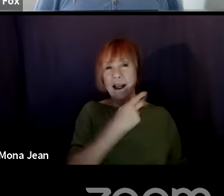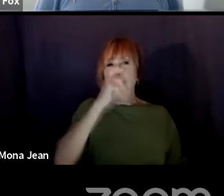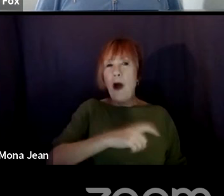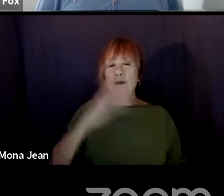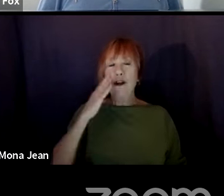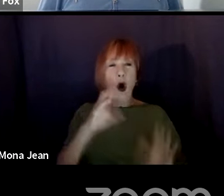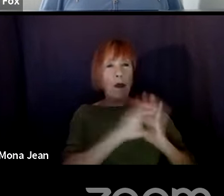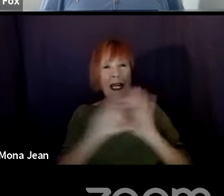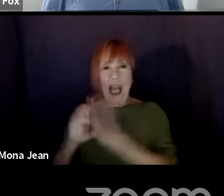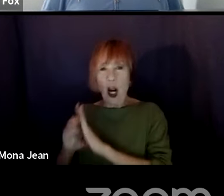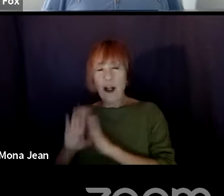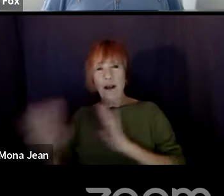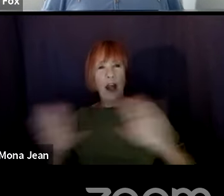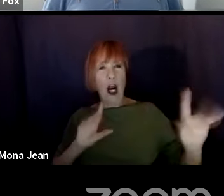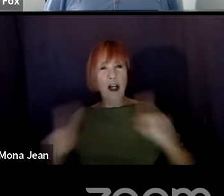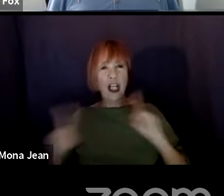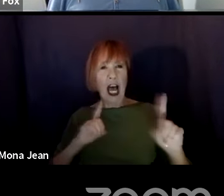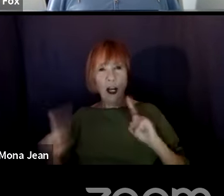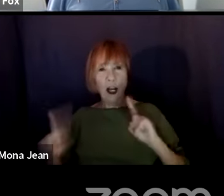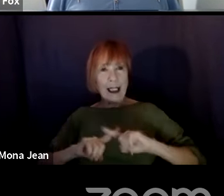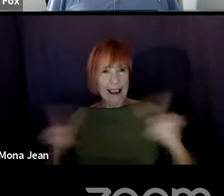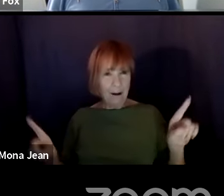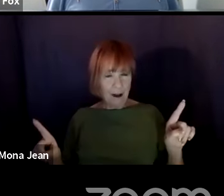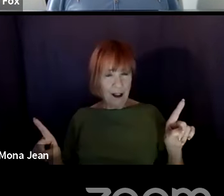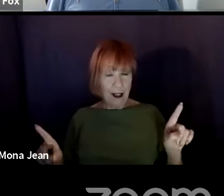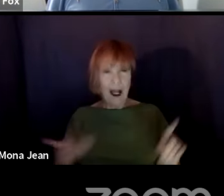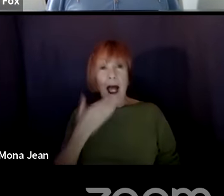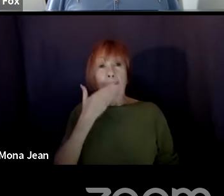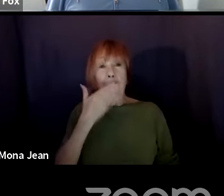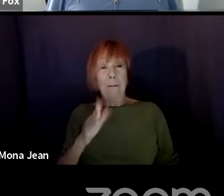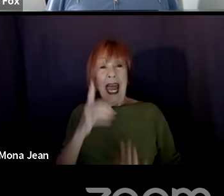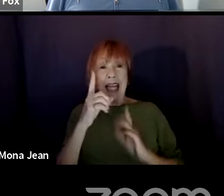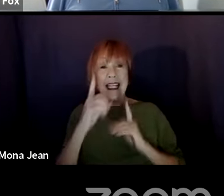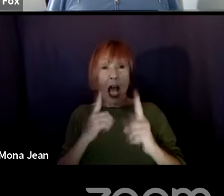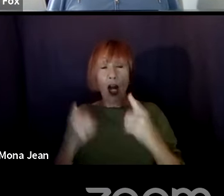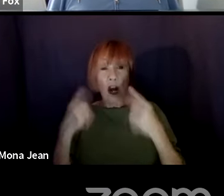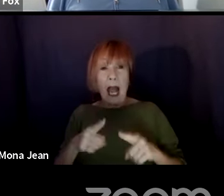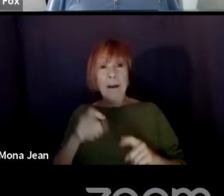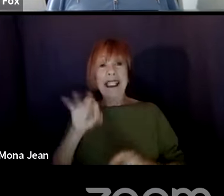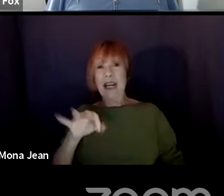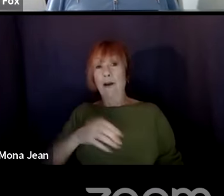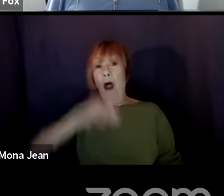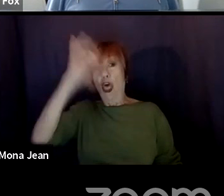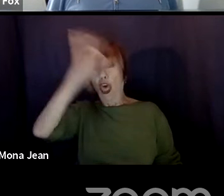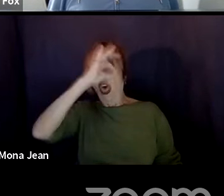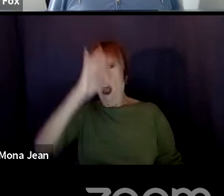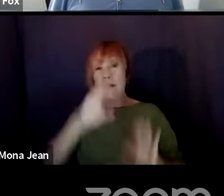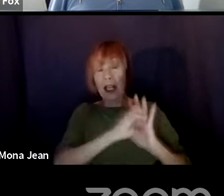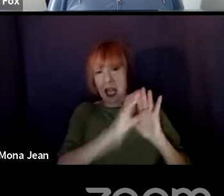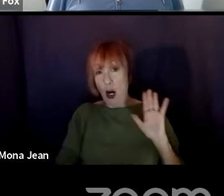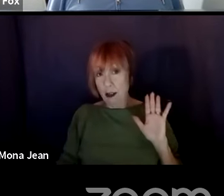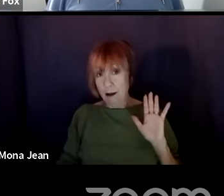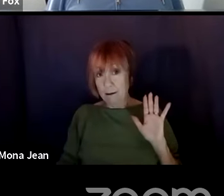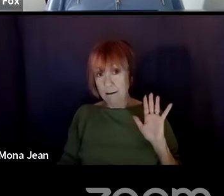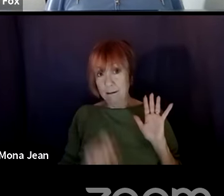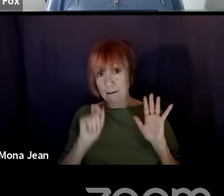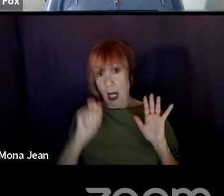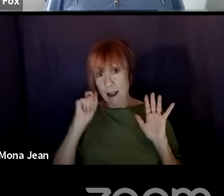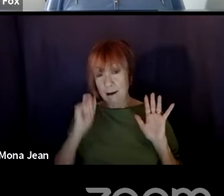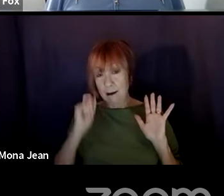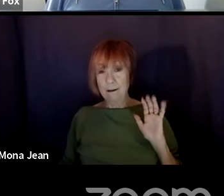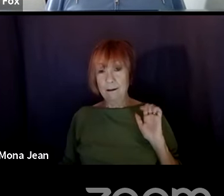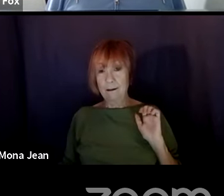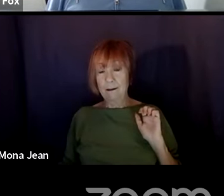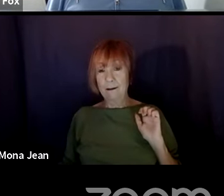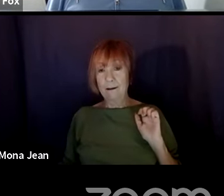Bad dialogue comes out when you don't know who the character is. Simple as that. Let me, so, uh, having a character and